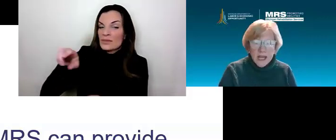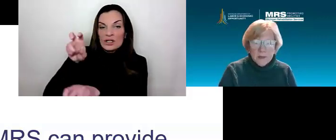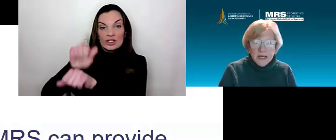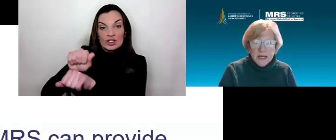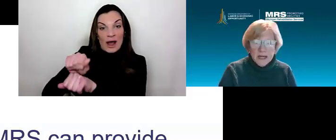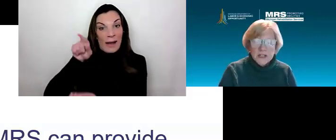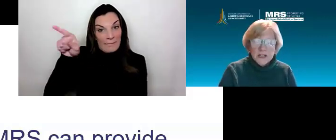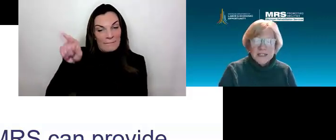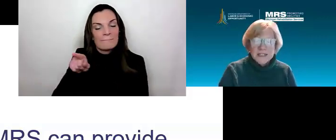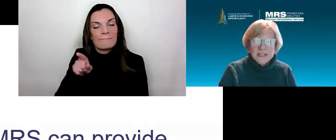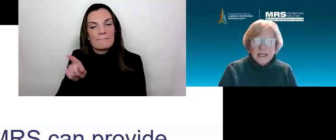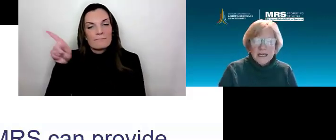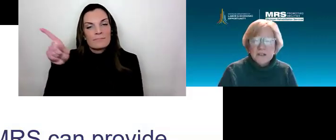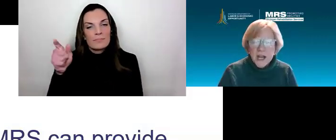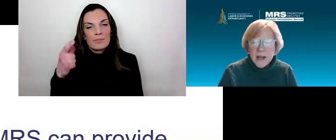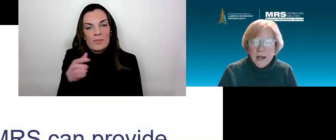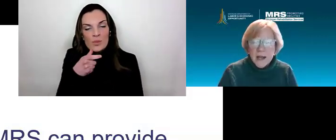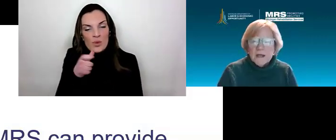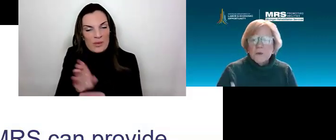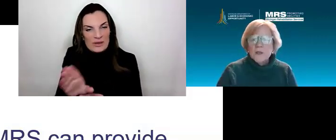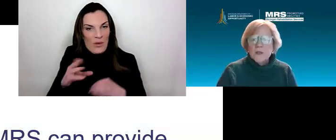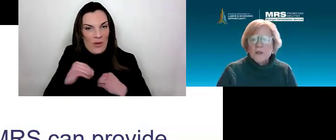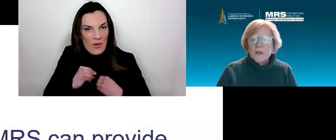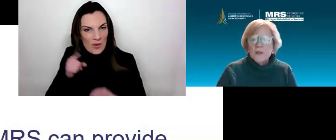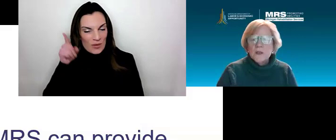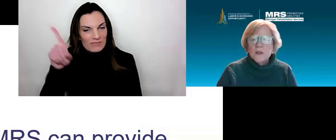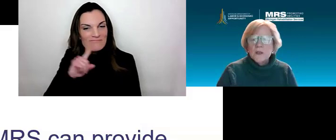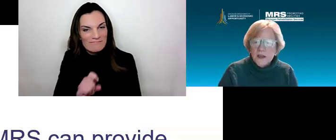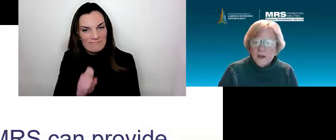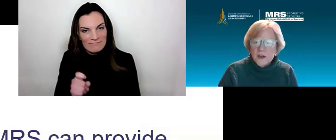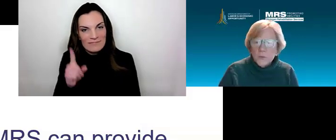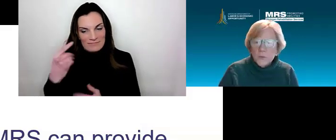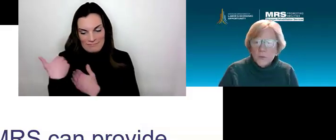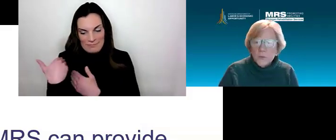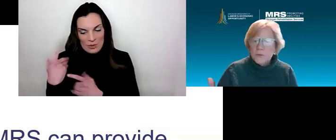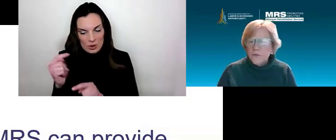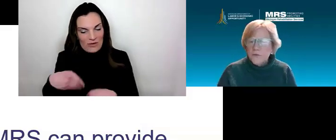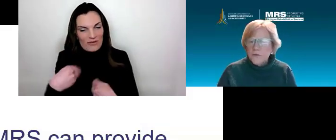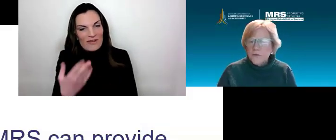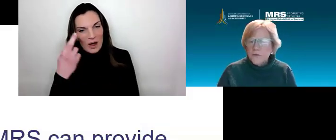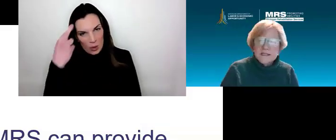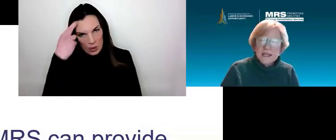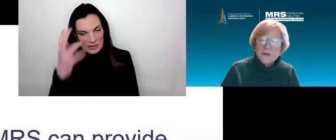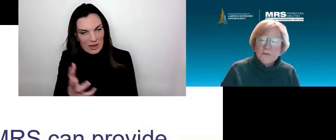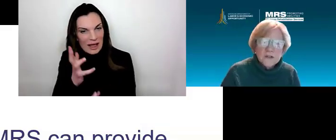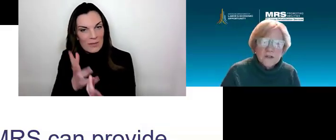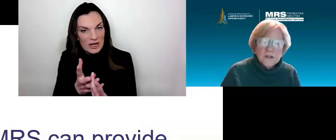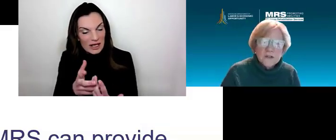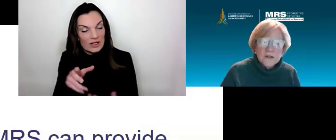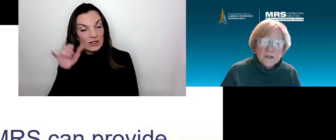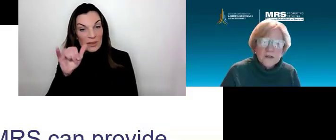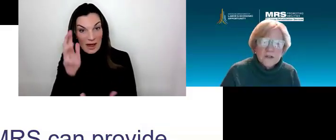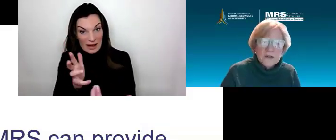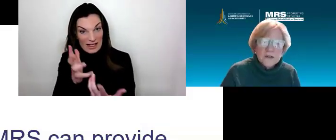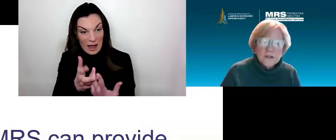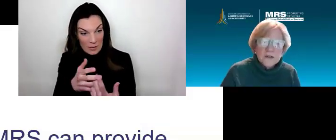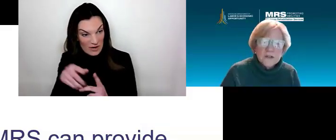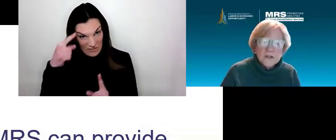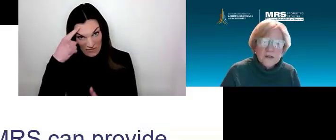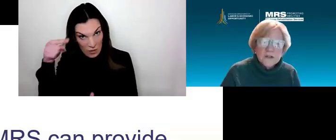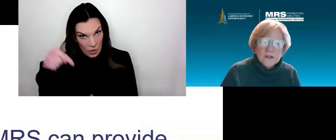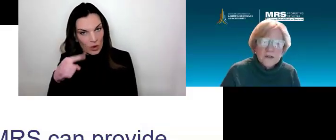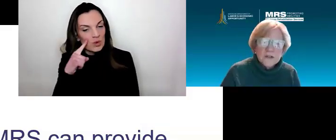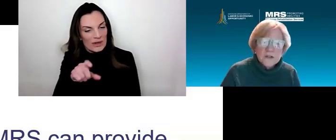reasonable accommodations needed on the job to allow a qualified worker to perform the essential functions of the job.